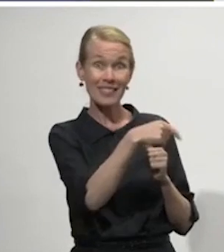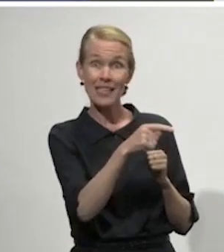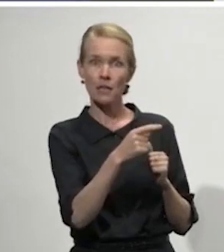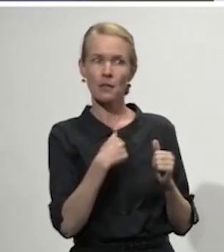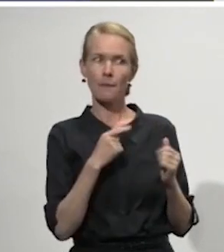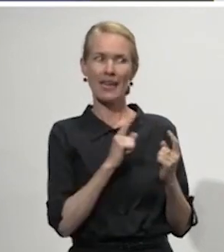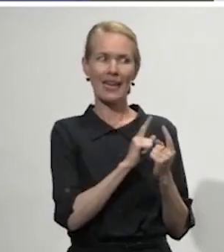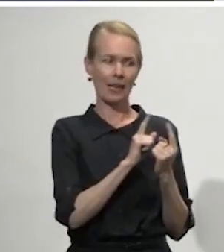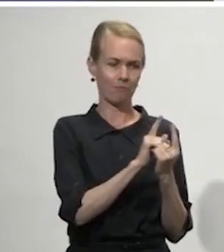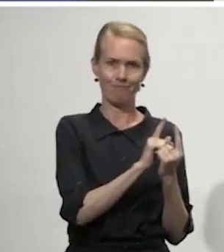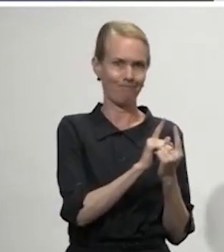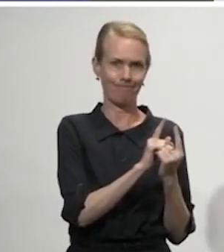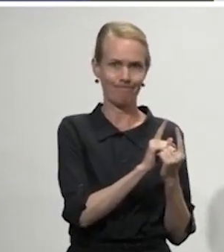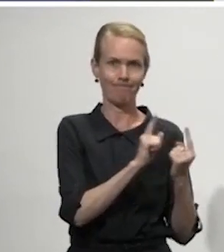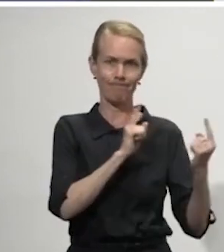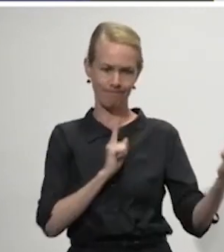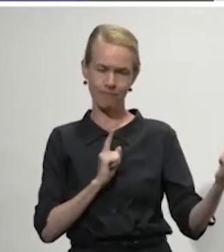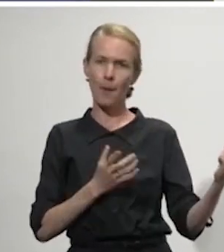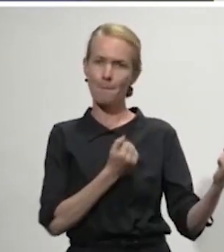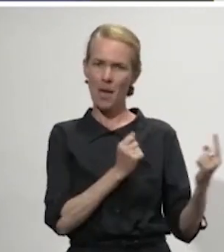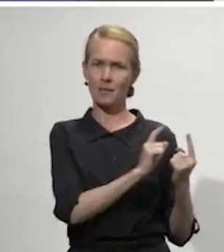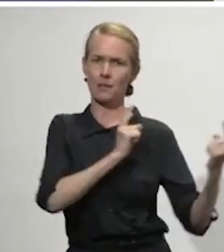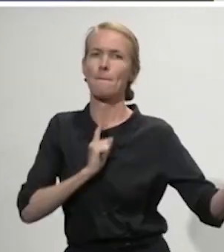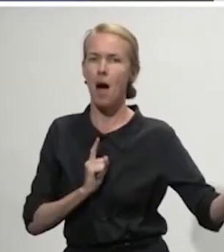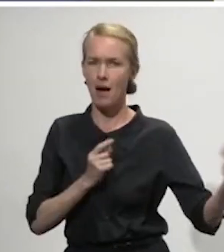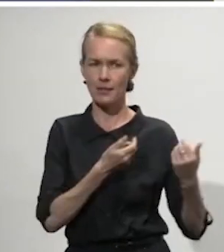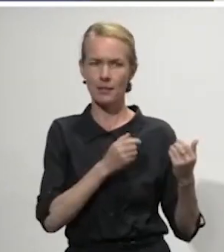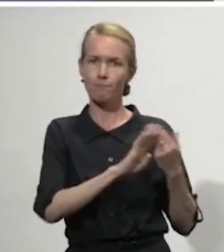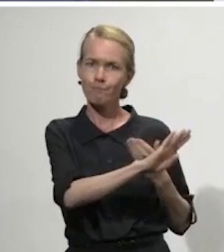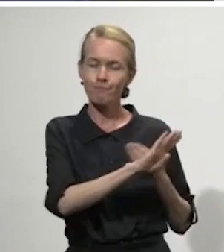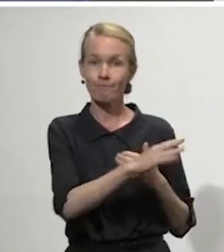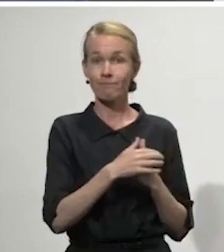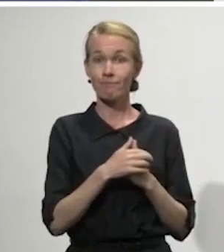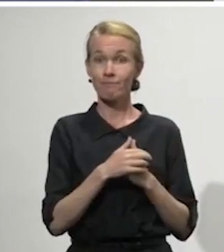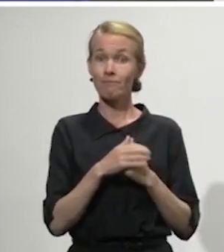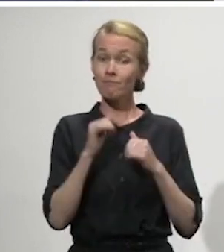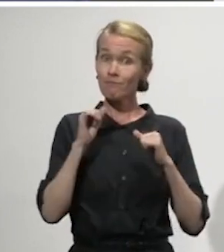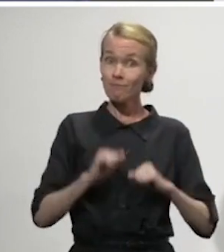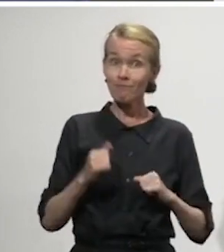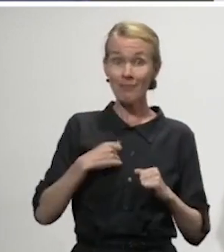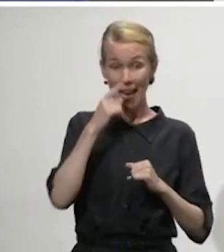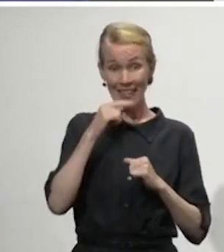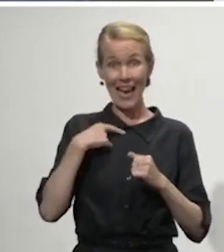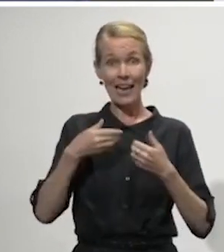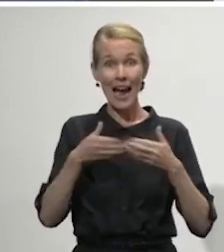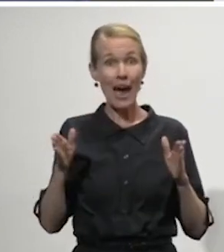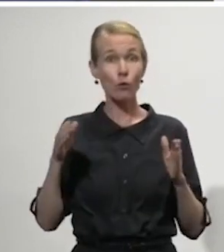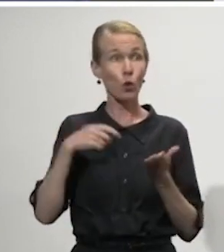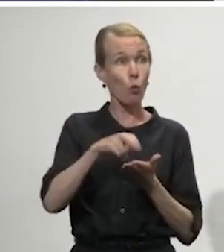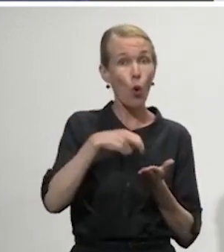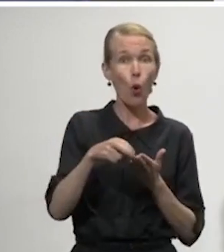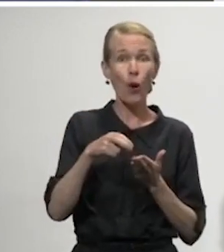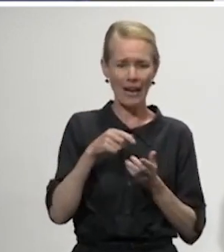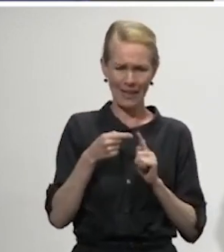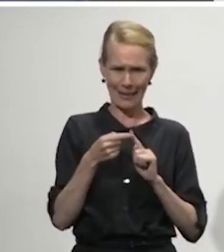passing the infection on to them. People in self-isolation yes can go out for a walk around the block or do some local physical activity